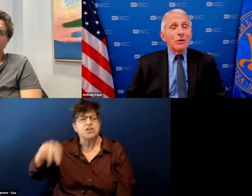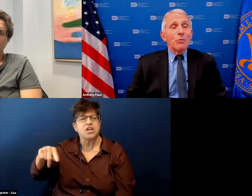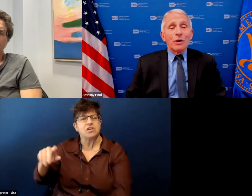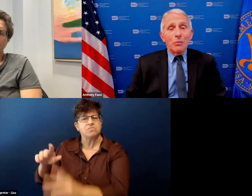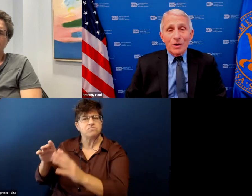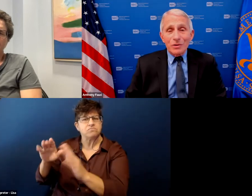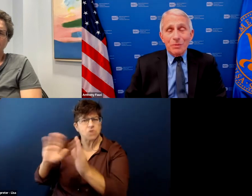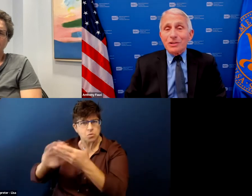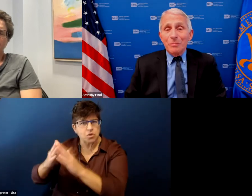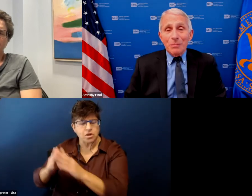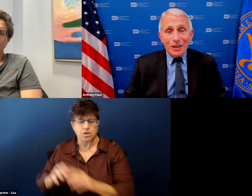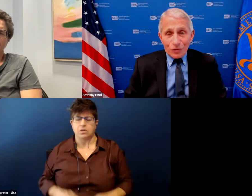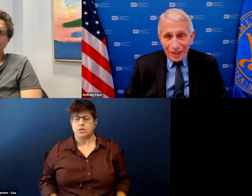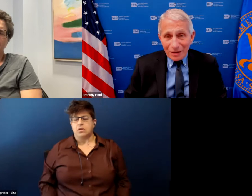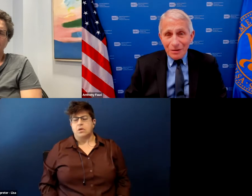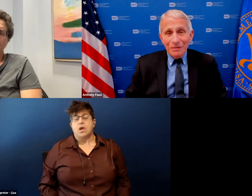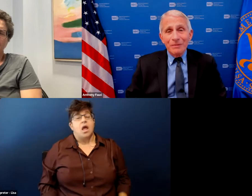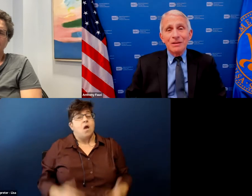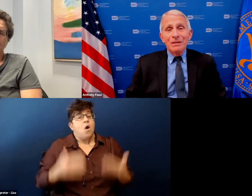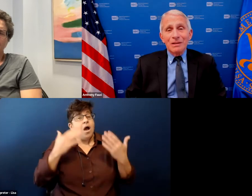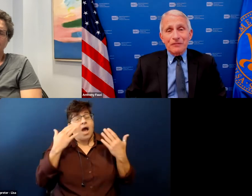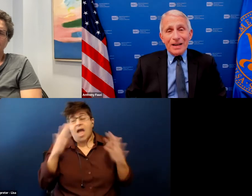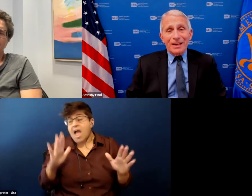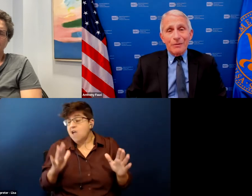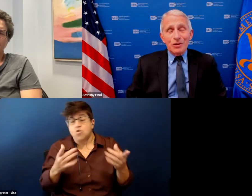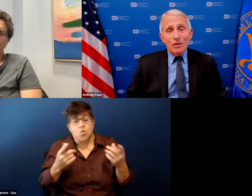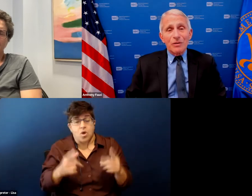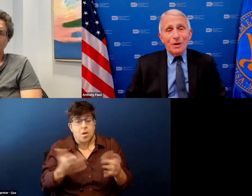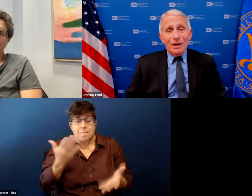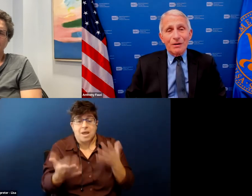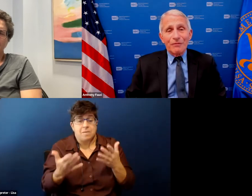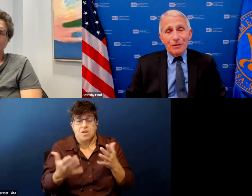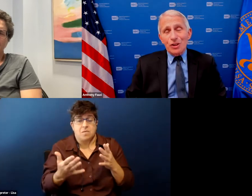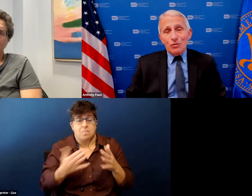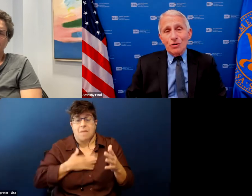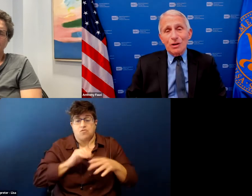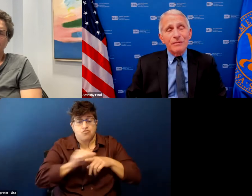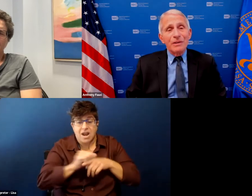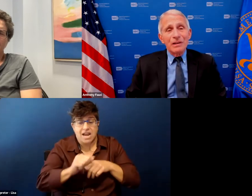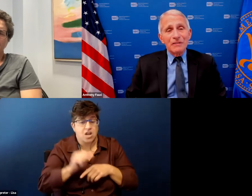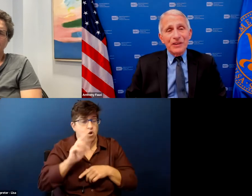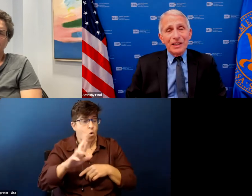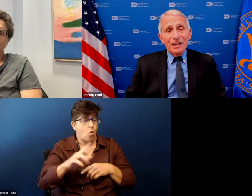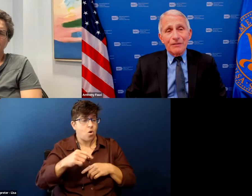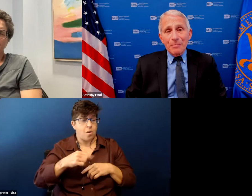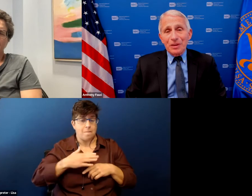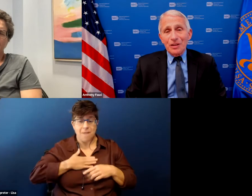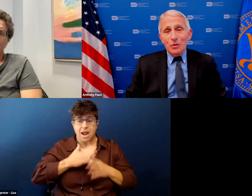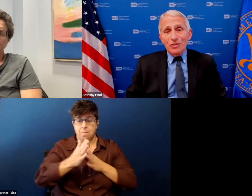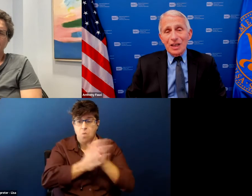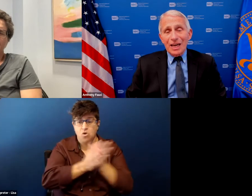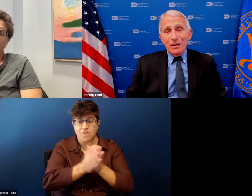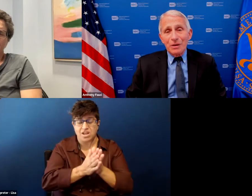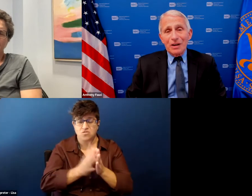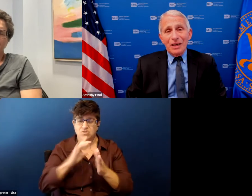i don't know what it was must have been my training the fact that i was driven by a very strong feeling of empathy